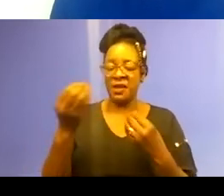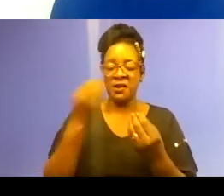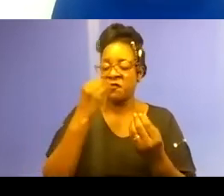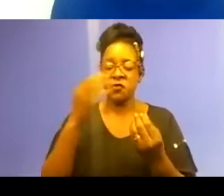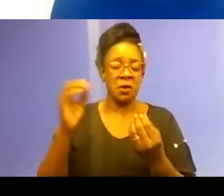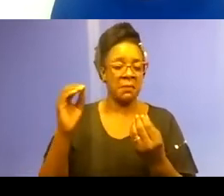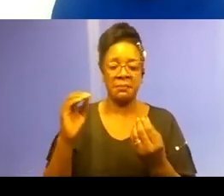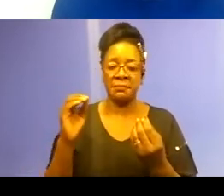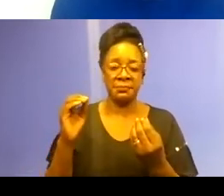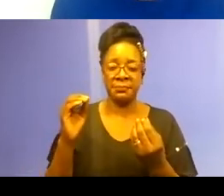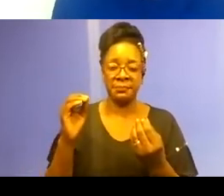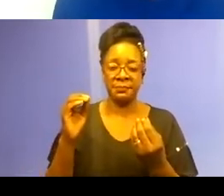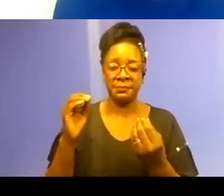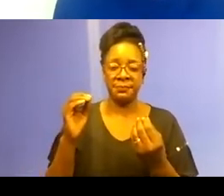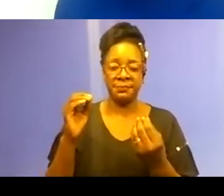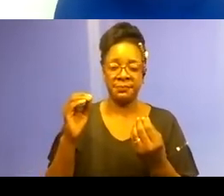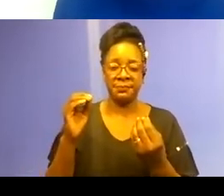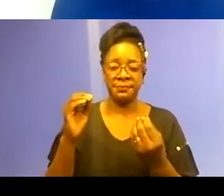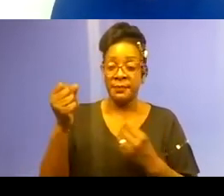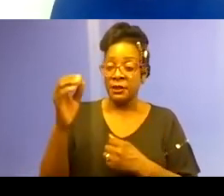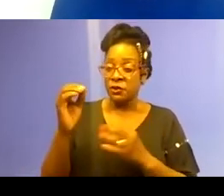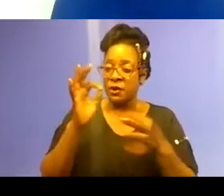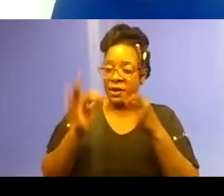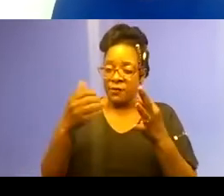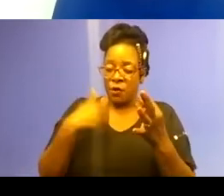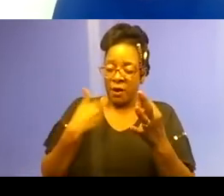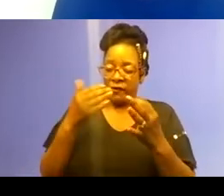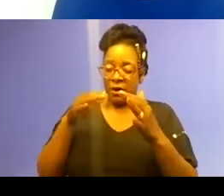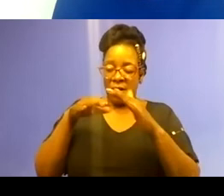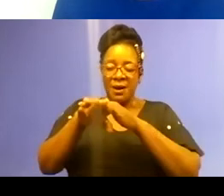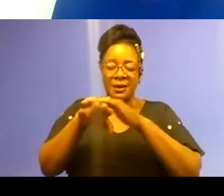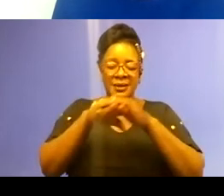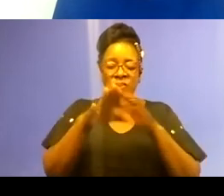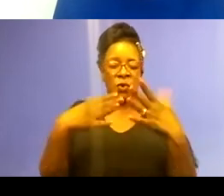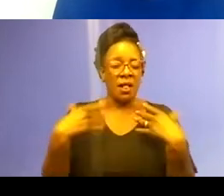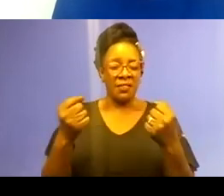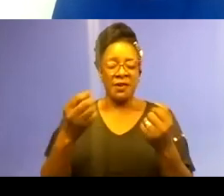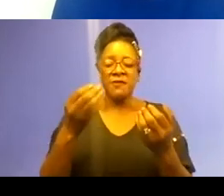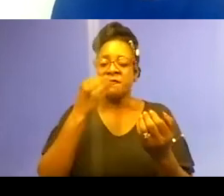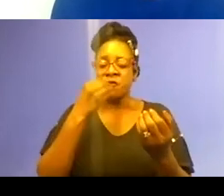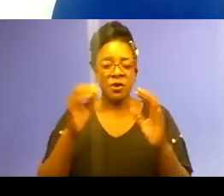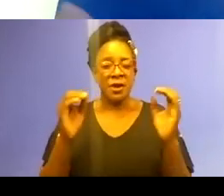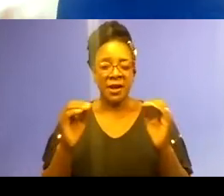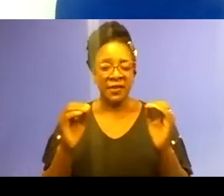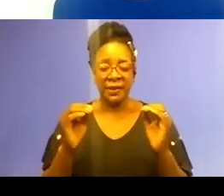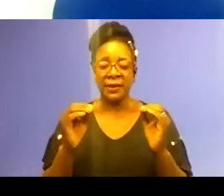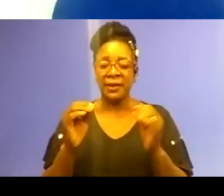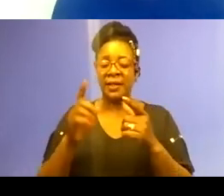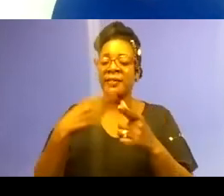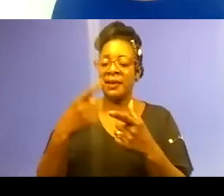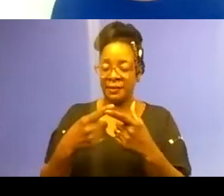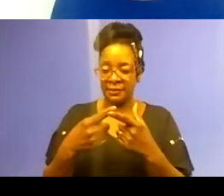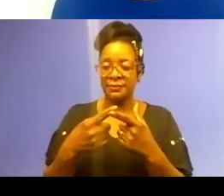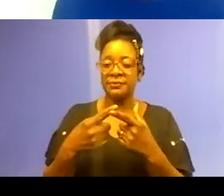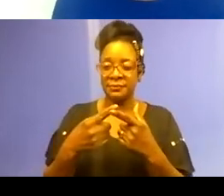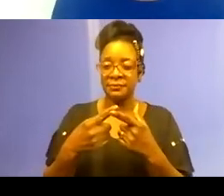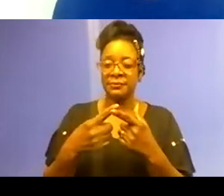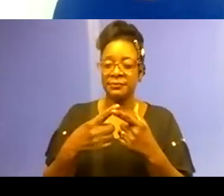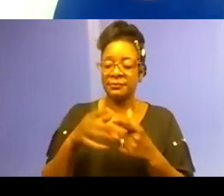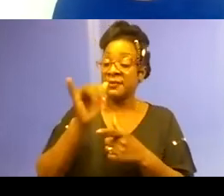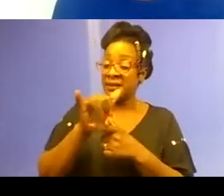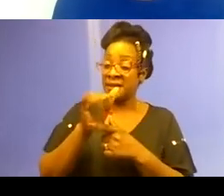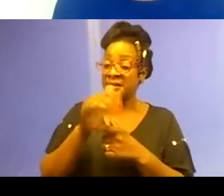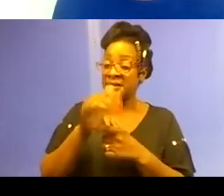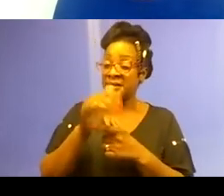if you don't have access to healthy foods necessary to have a healthy birth, that is something that contributes to the infant